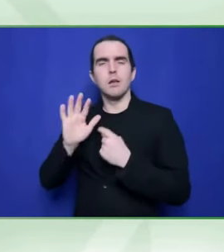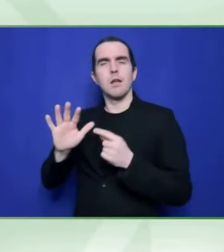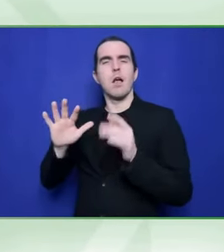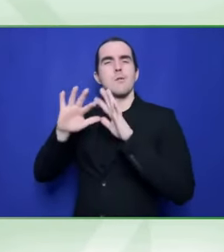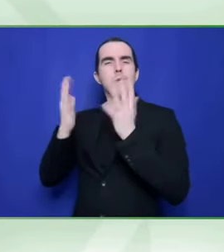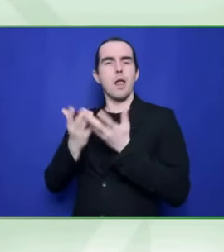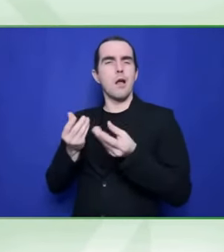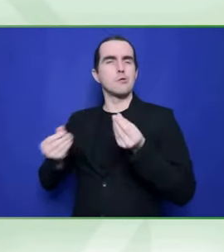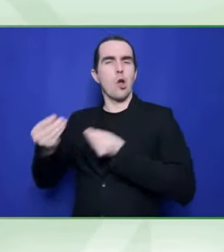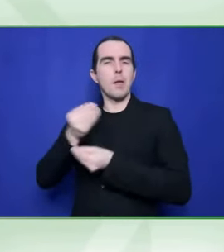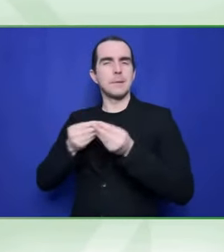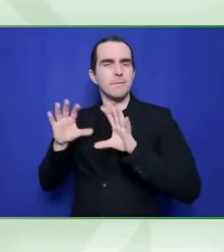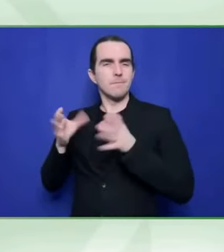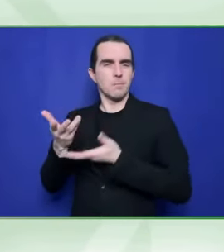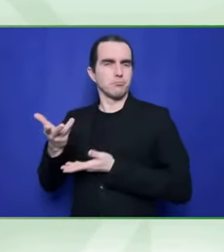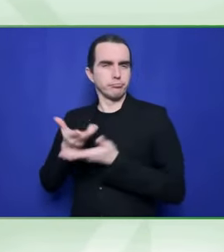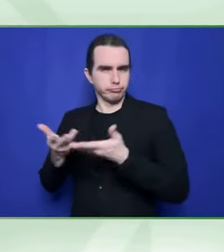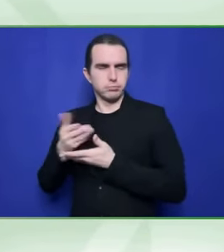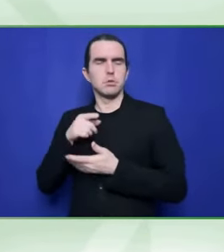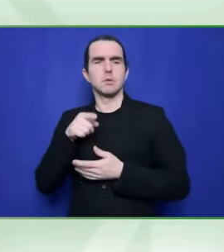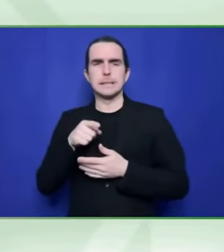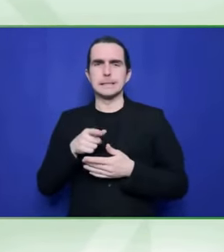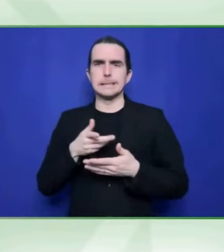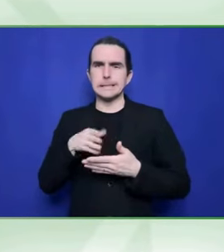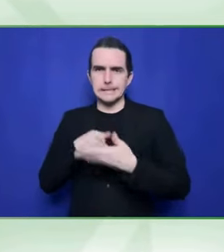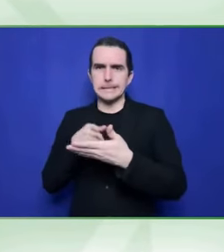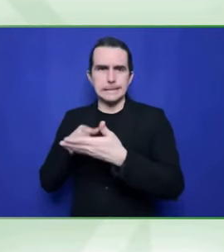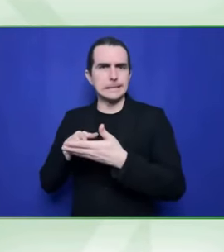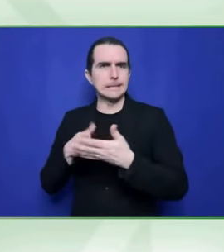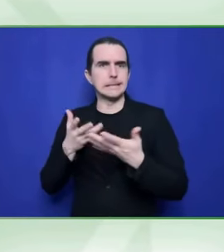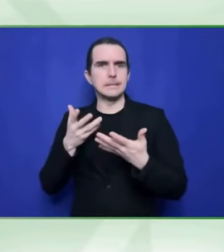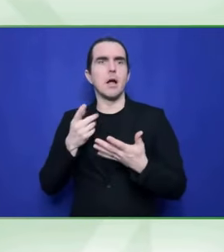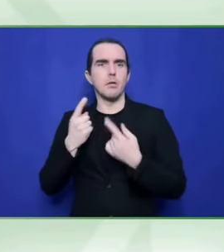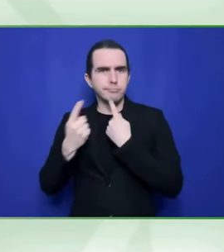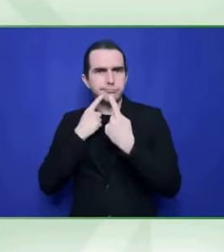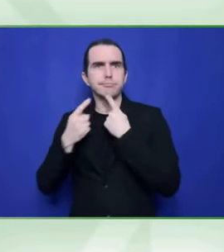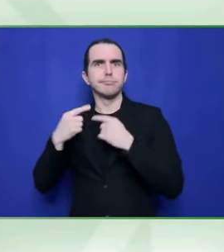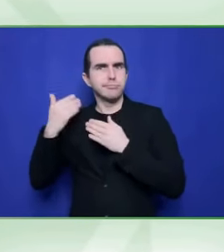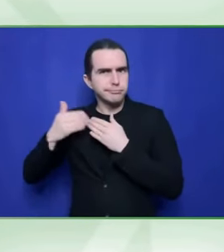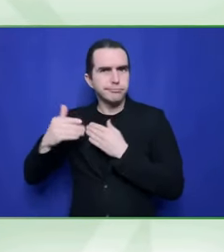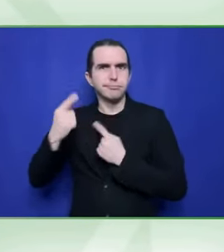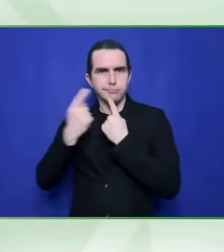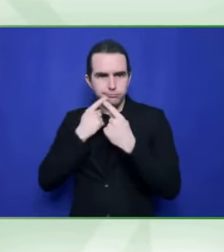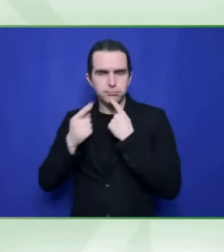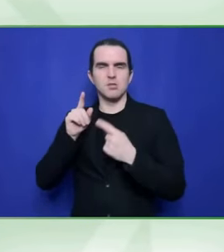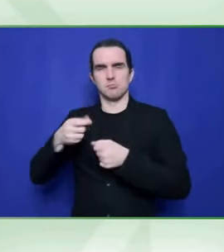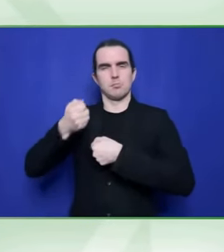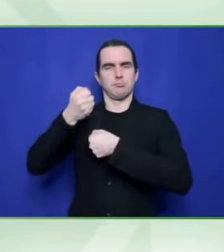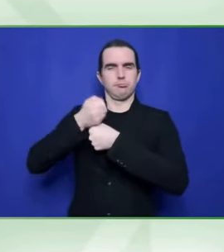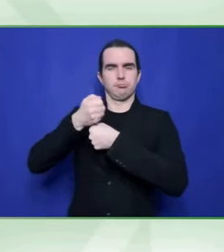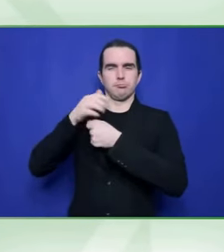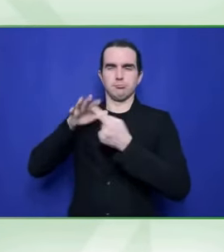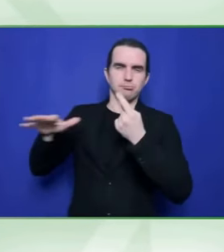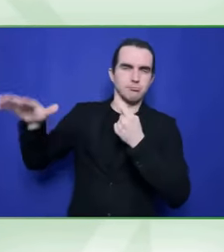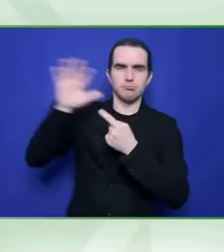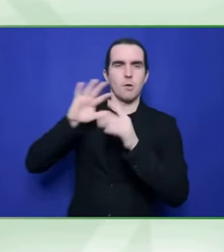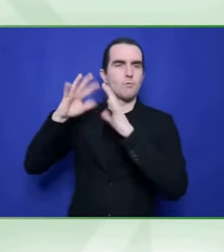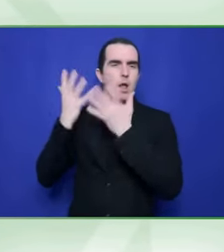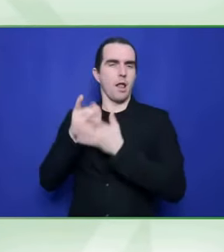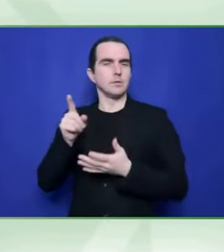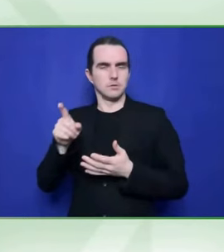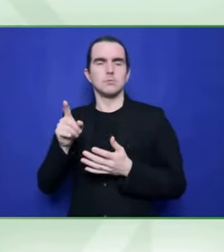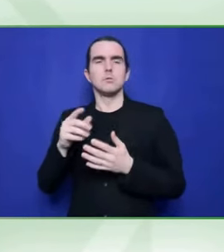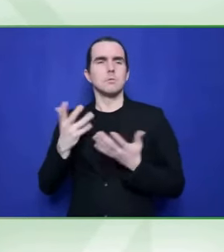And when we speak to that, it's about that, well, I can just give you a piece of research from our valuable 500 companies. 63